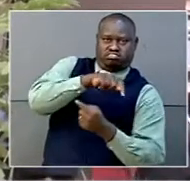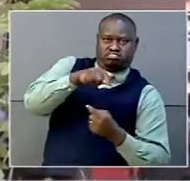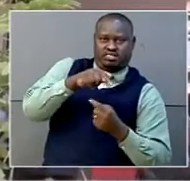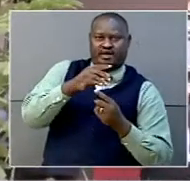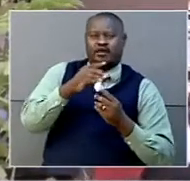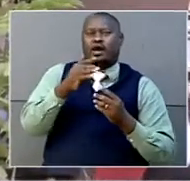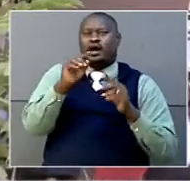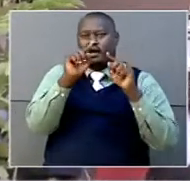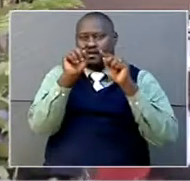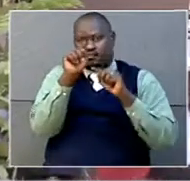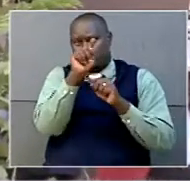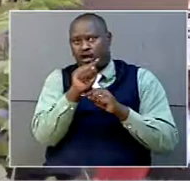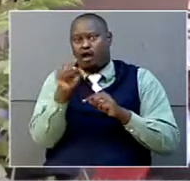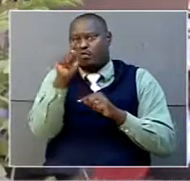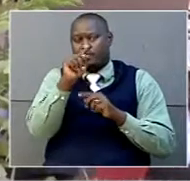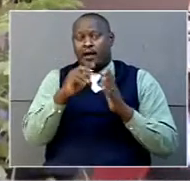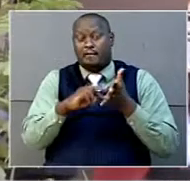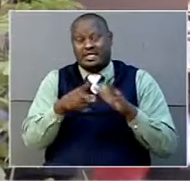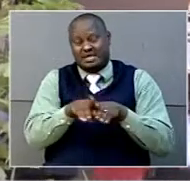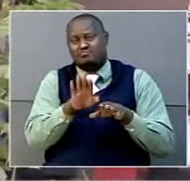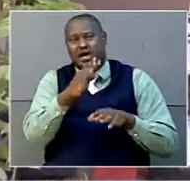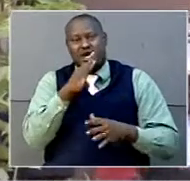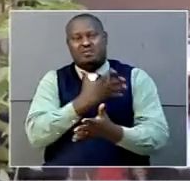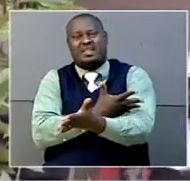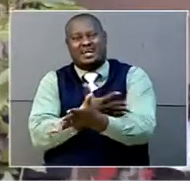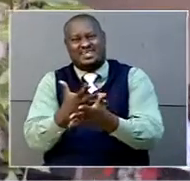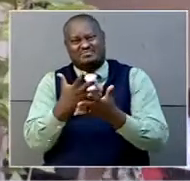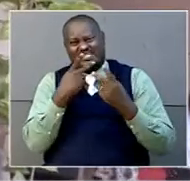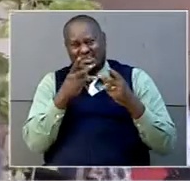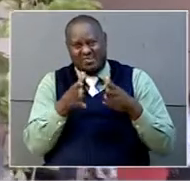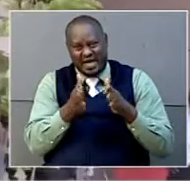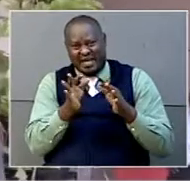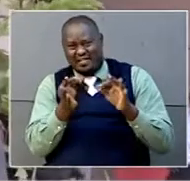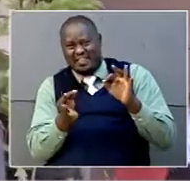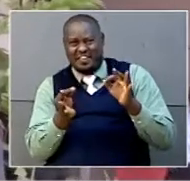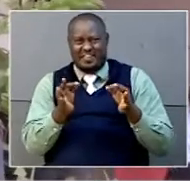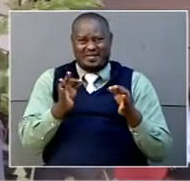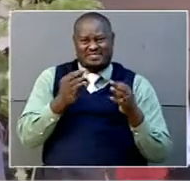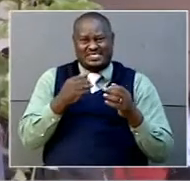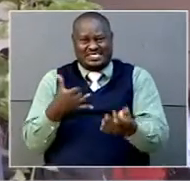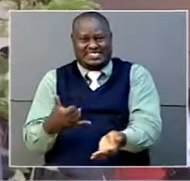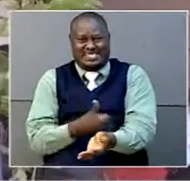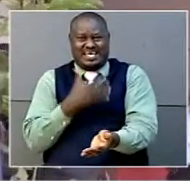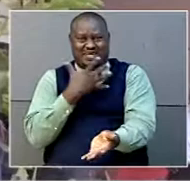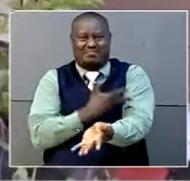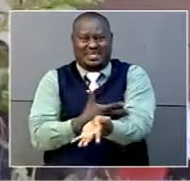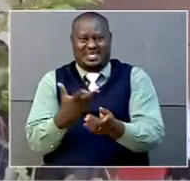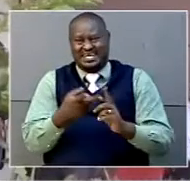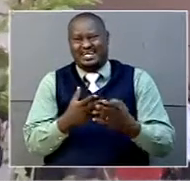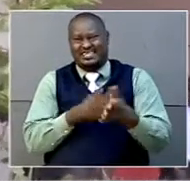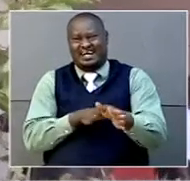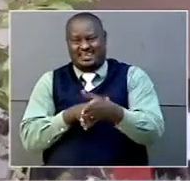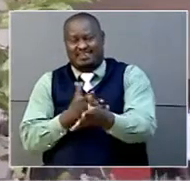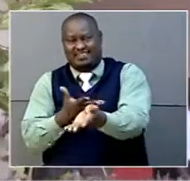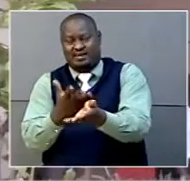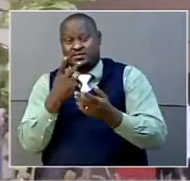red blood cells are abnormal. They stick in the blood vessels, they also die very fast. And that's why the patients will